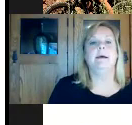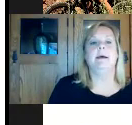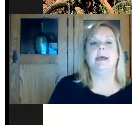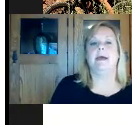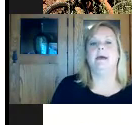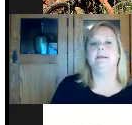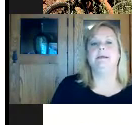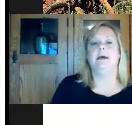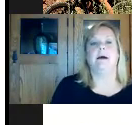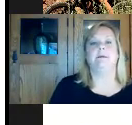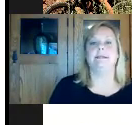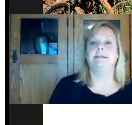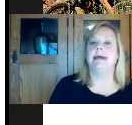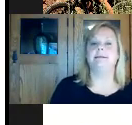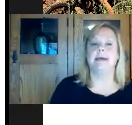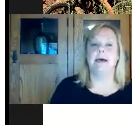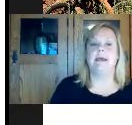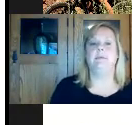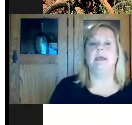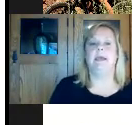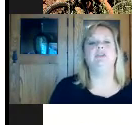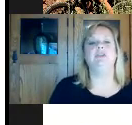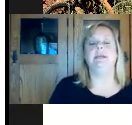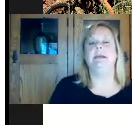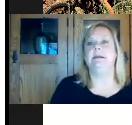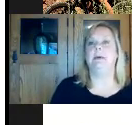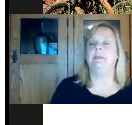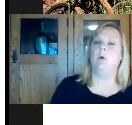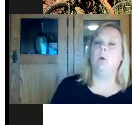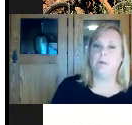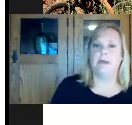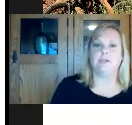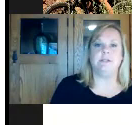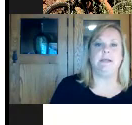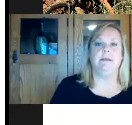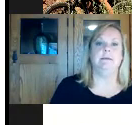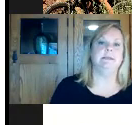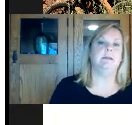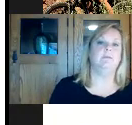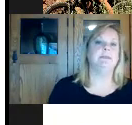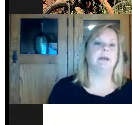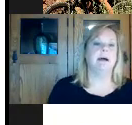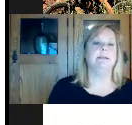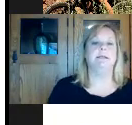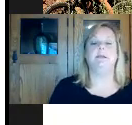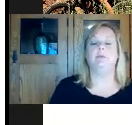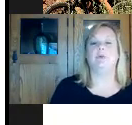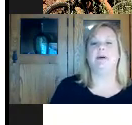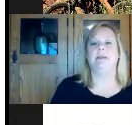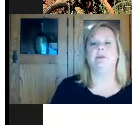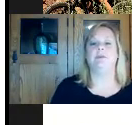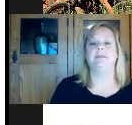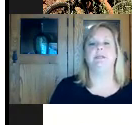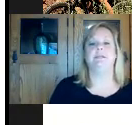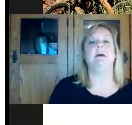and since that time the agency has been the only agency in the state of Wisconsin to